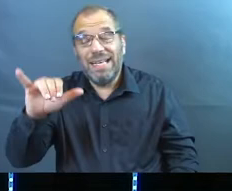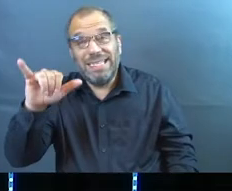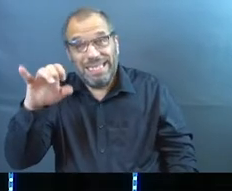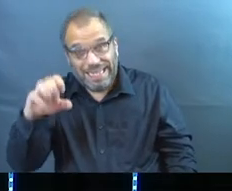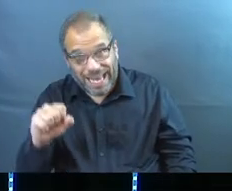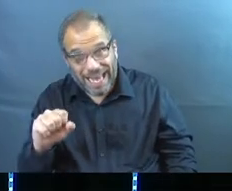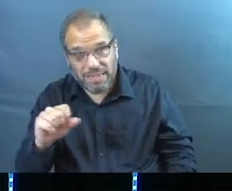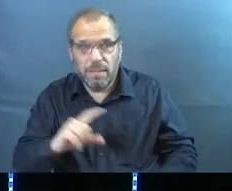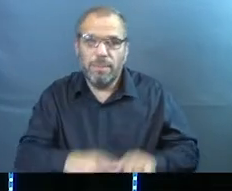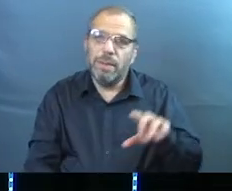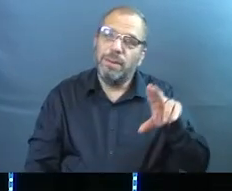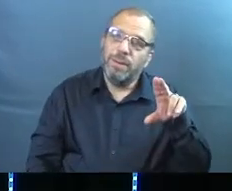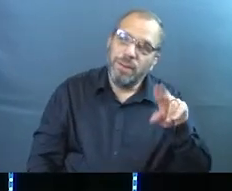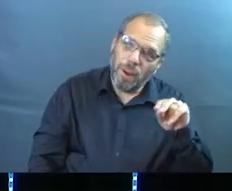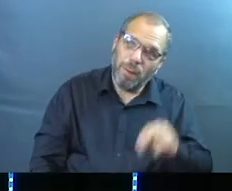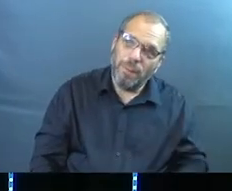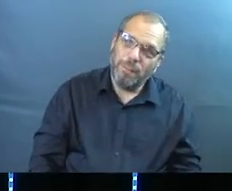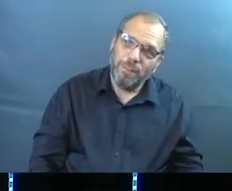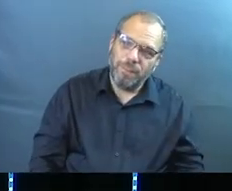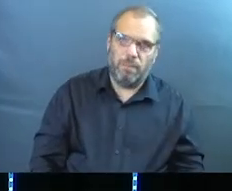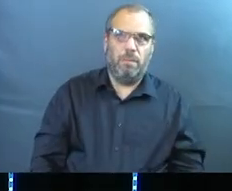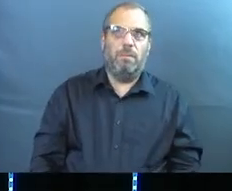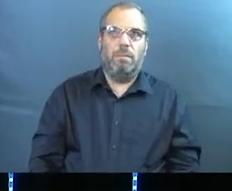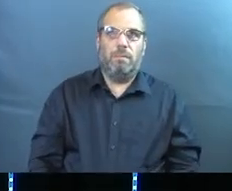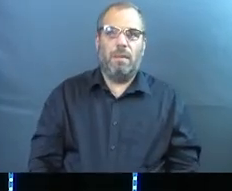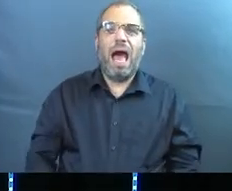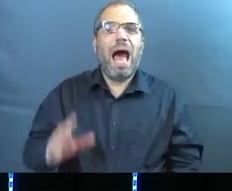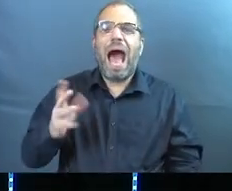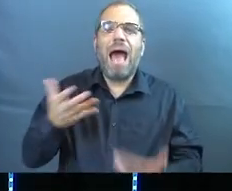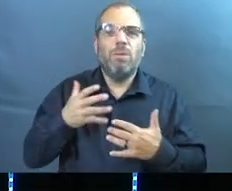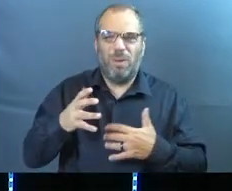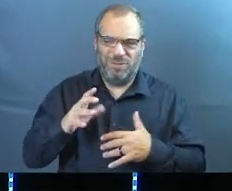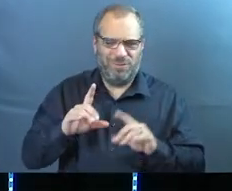Yes, but no. No, I want you to be planted.